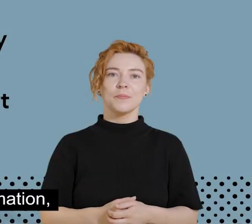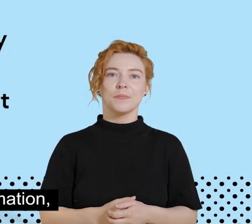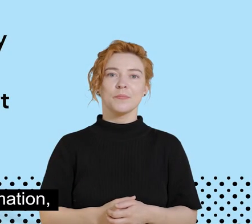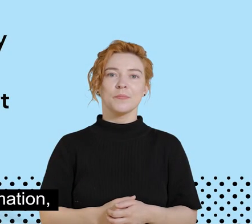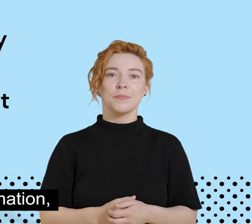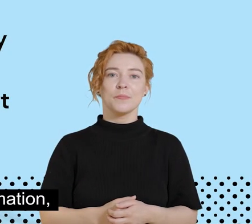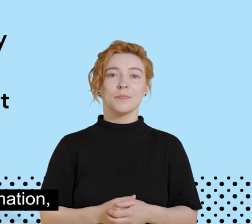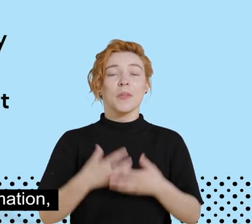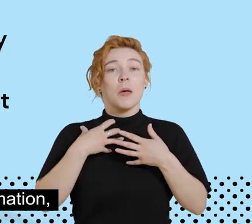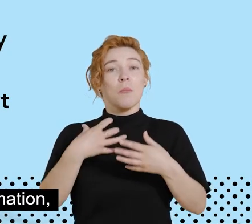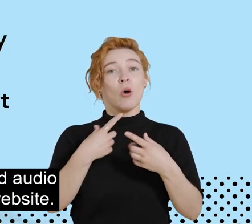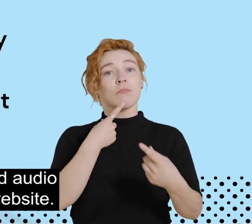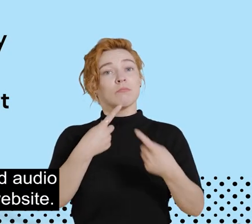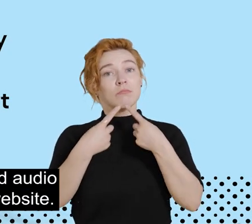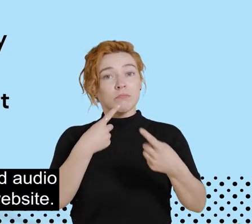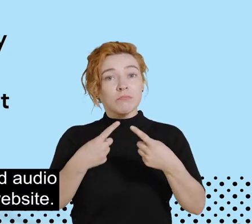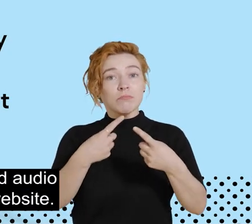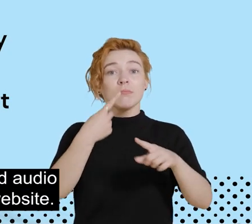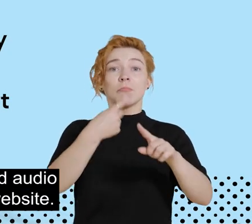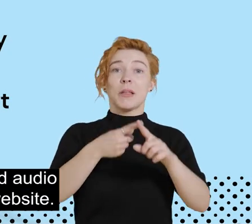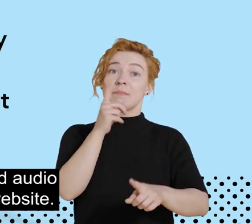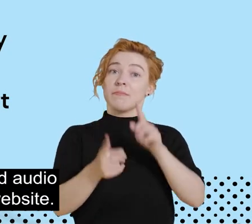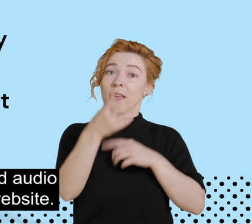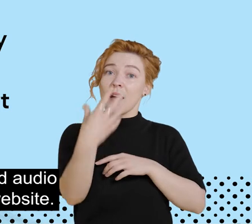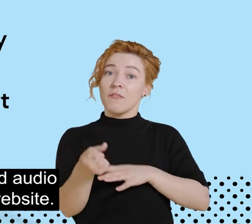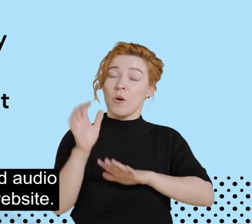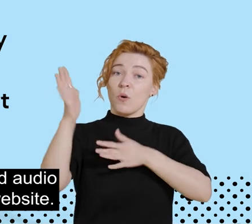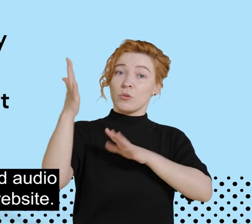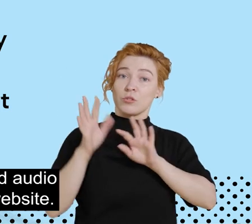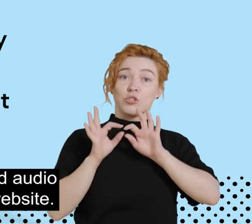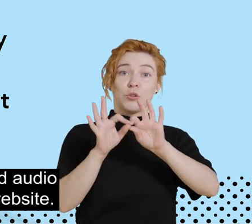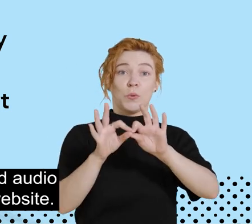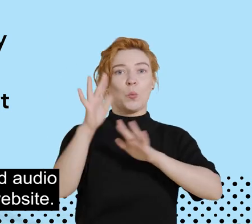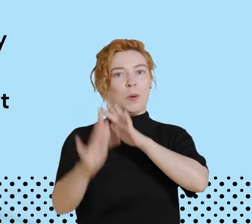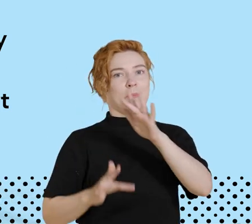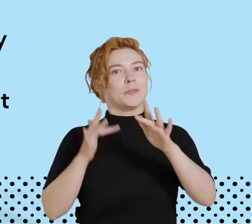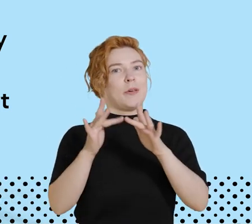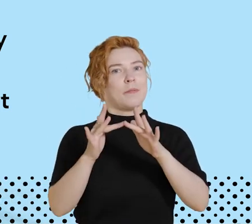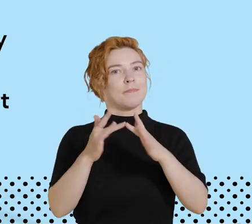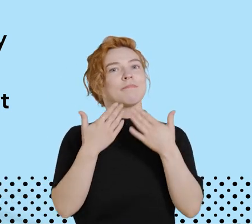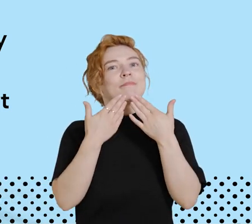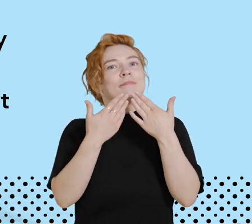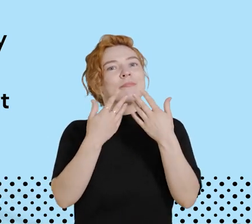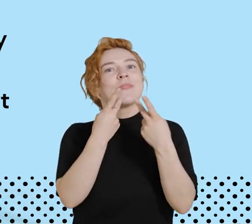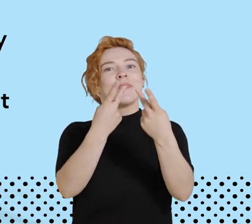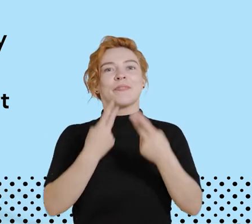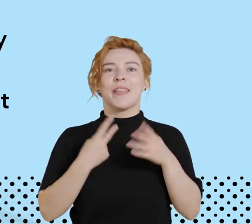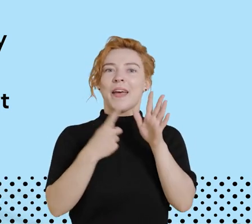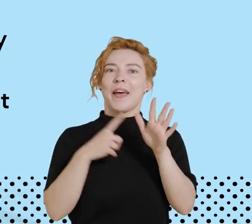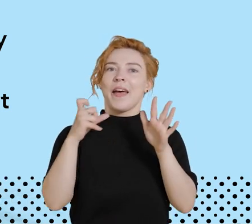You can find all program information including on-site interpreted and audio described programs on their website aceopen.art.